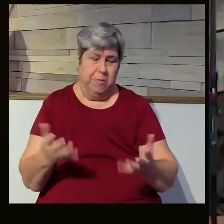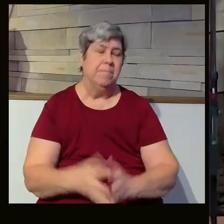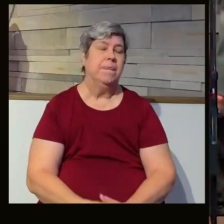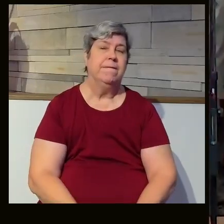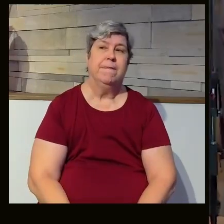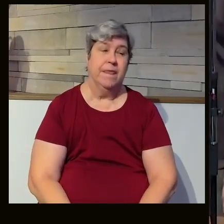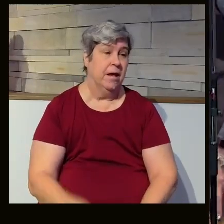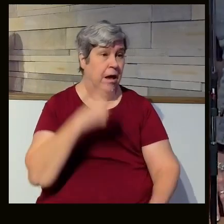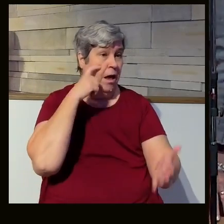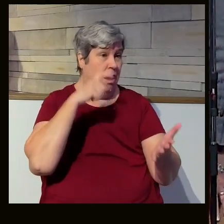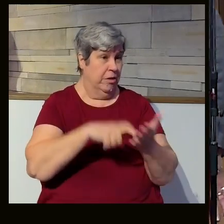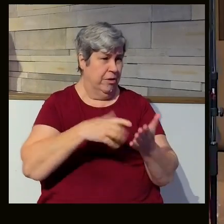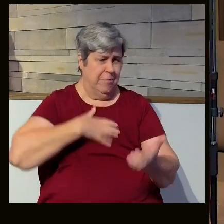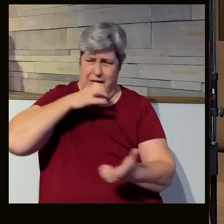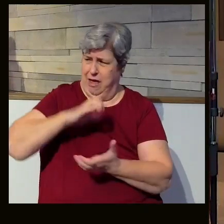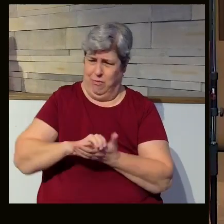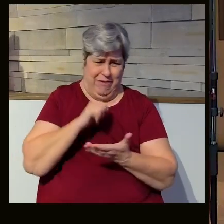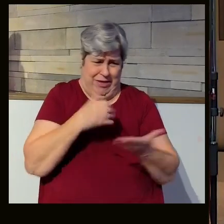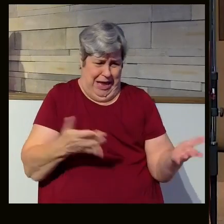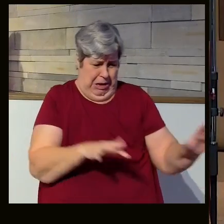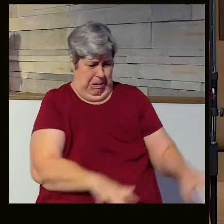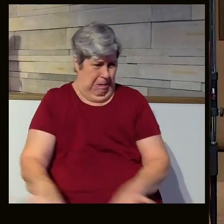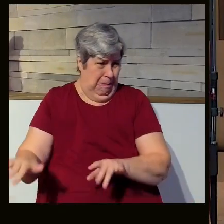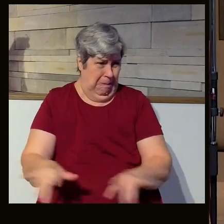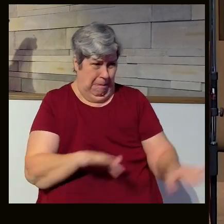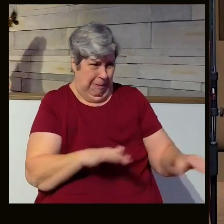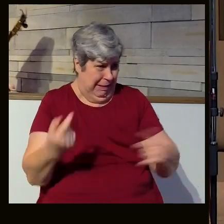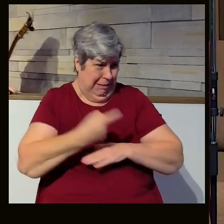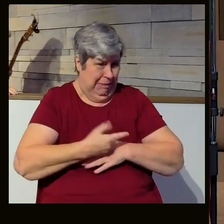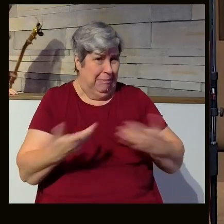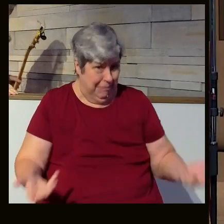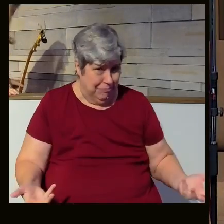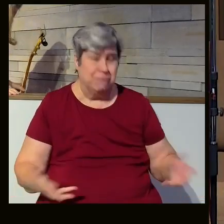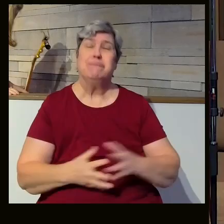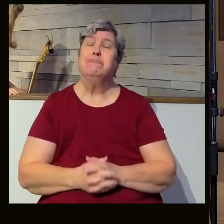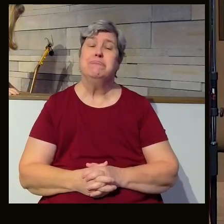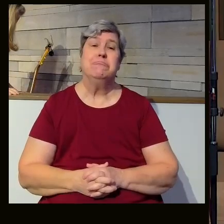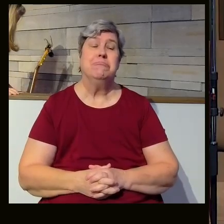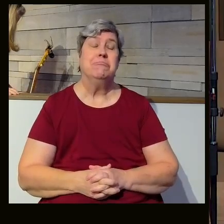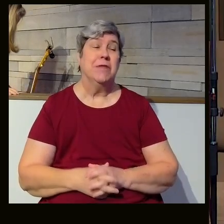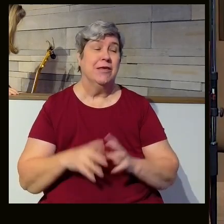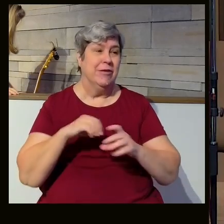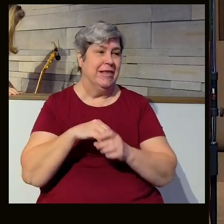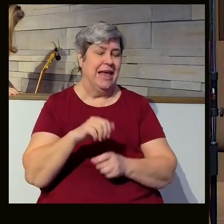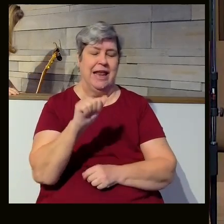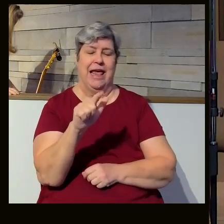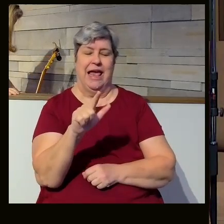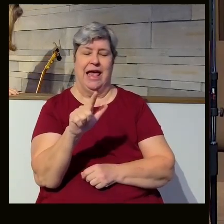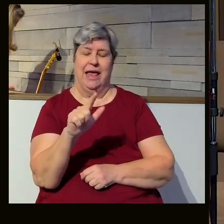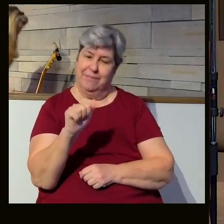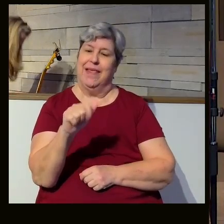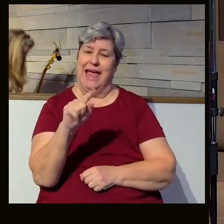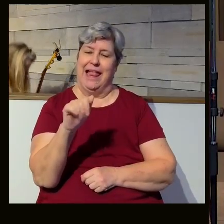You've noticed that my wife Kathy is not at the piano this morning. She is in Atlanta for a